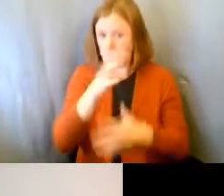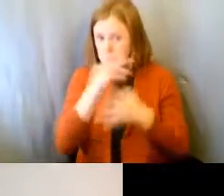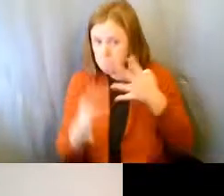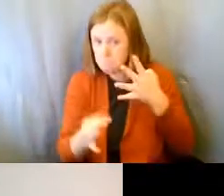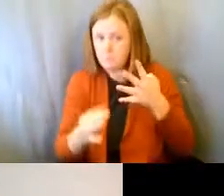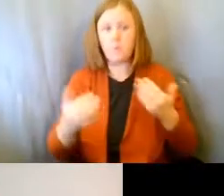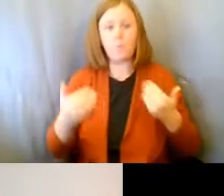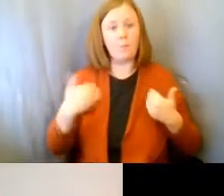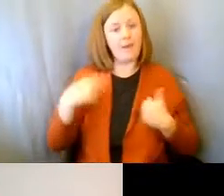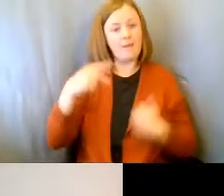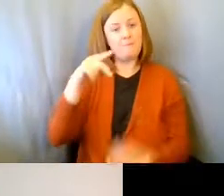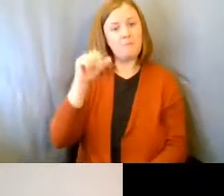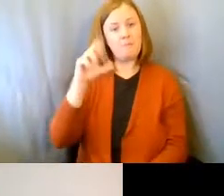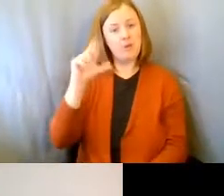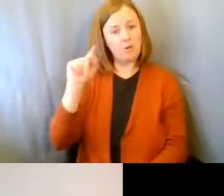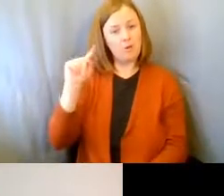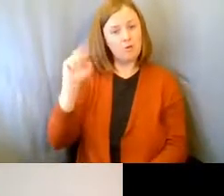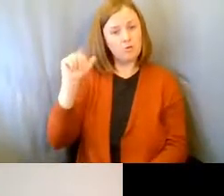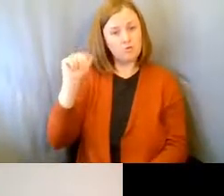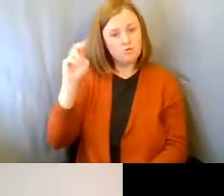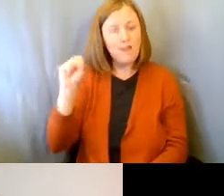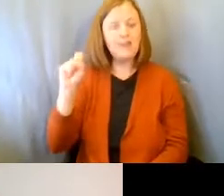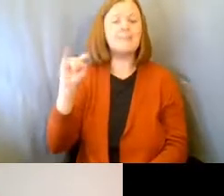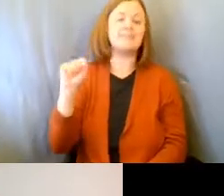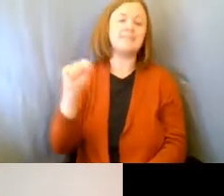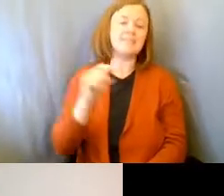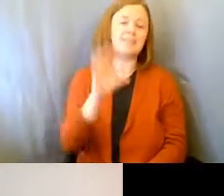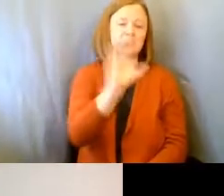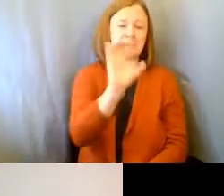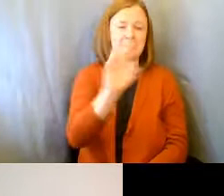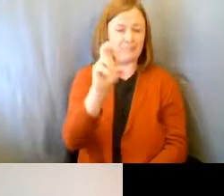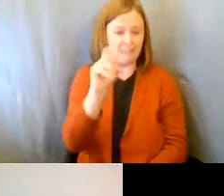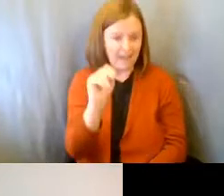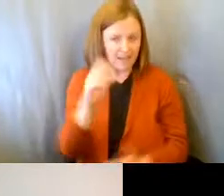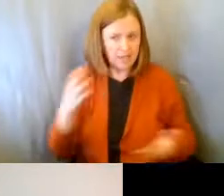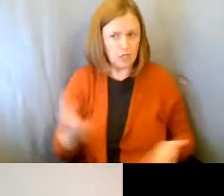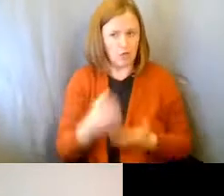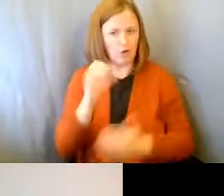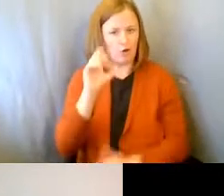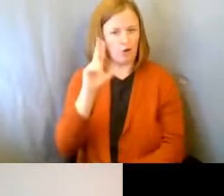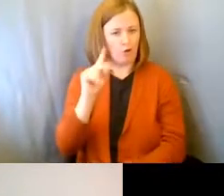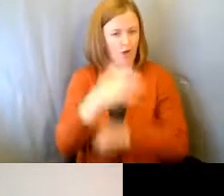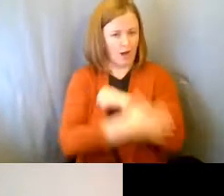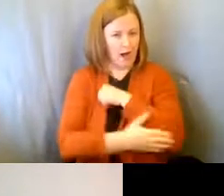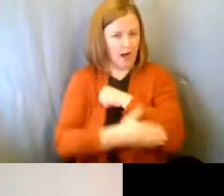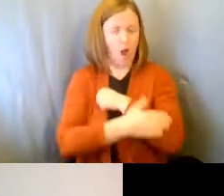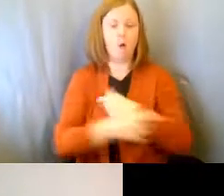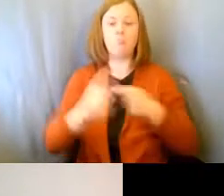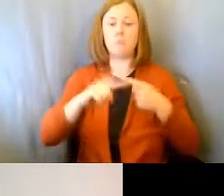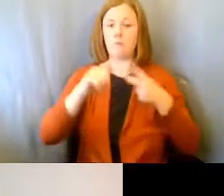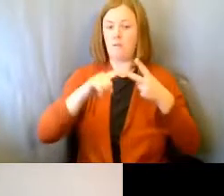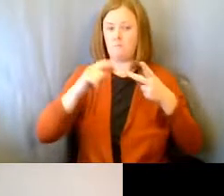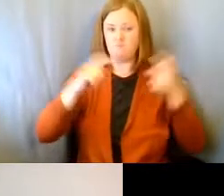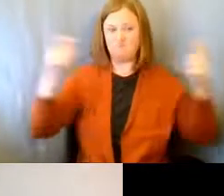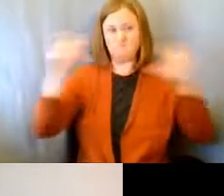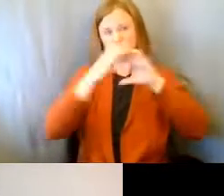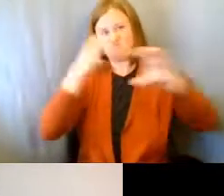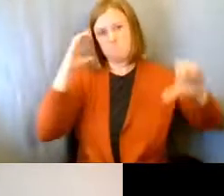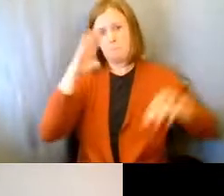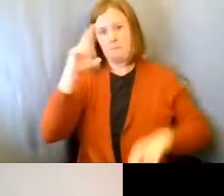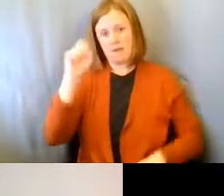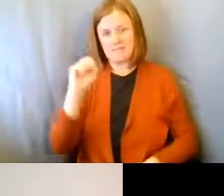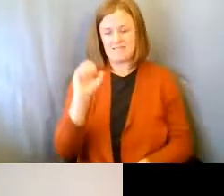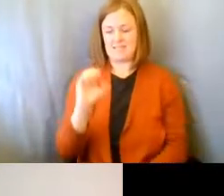paratransit here, which is our C-van here in Clark County. We have the big buses, which is C